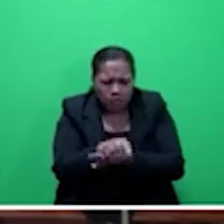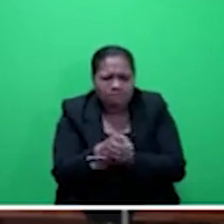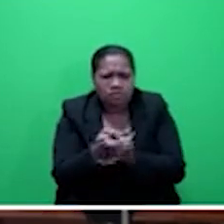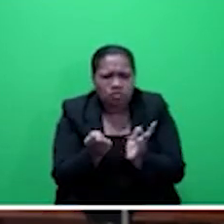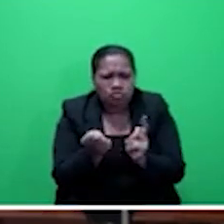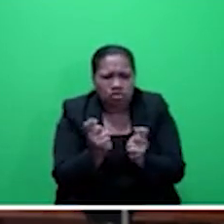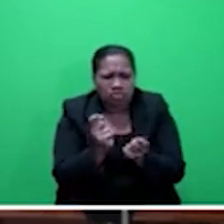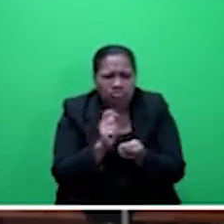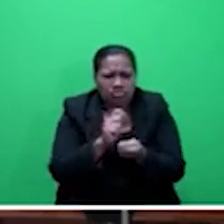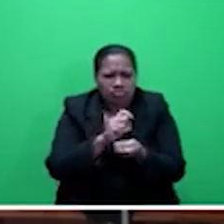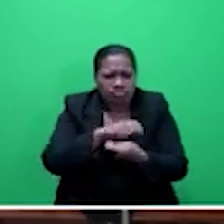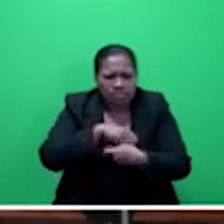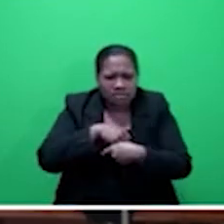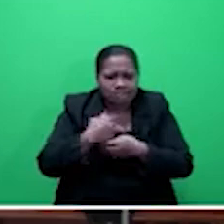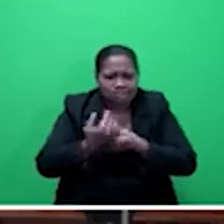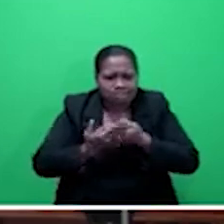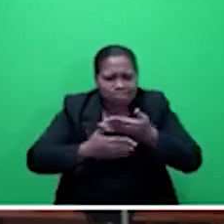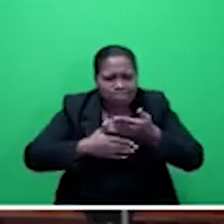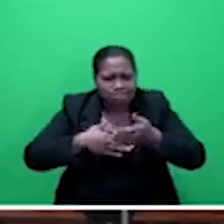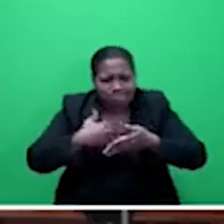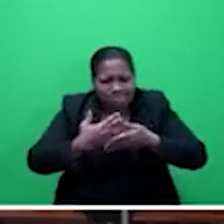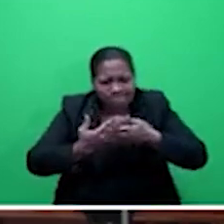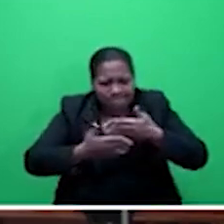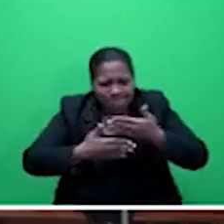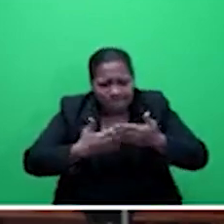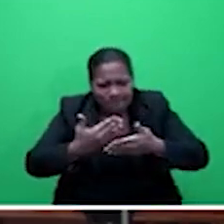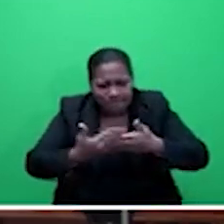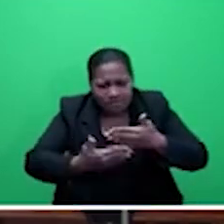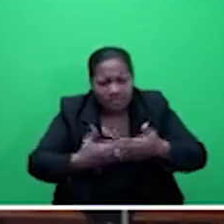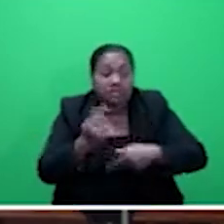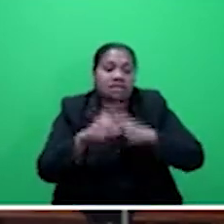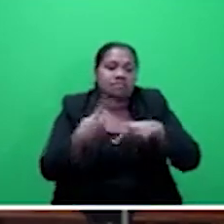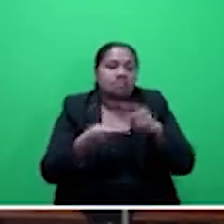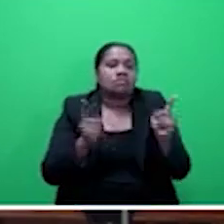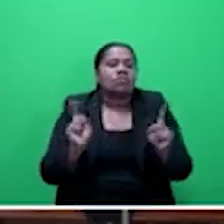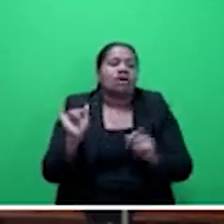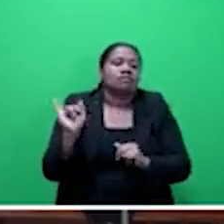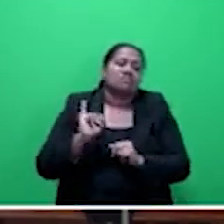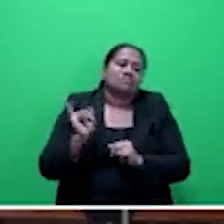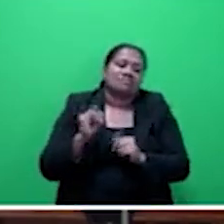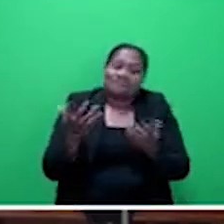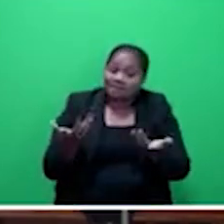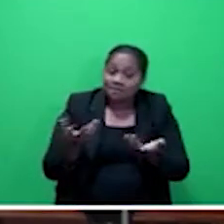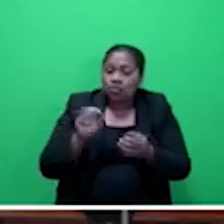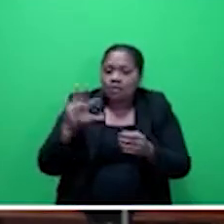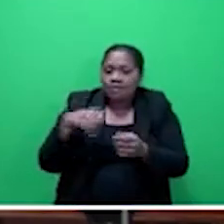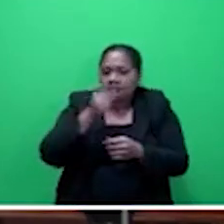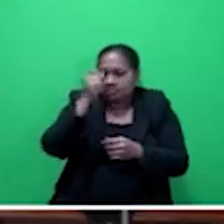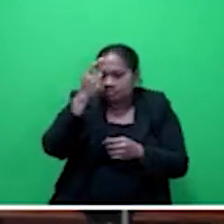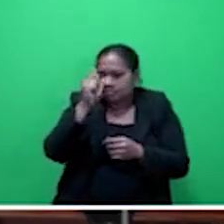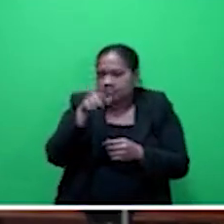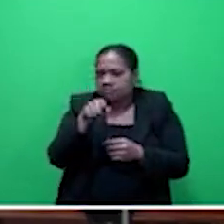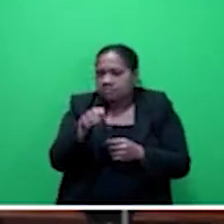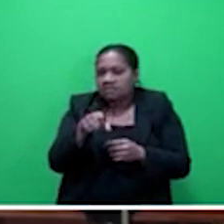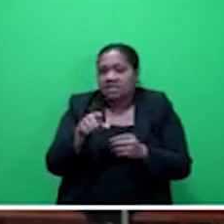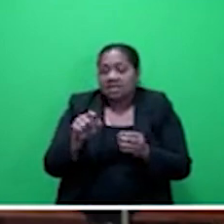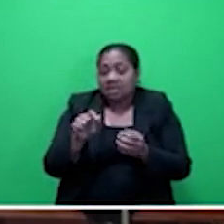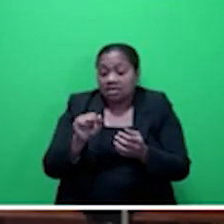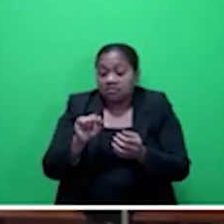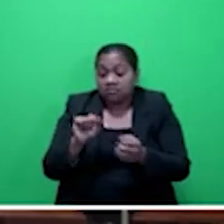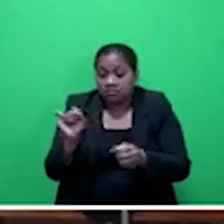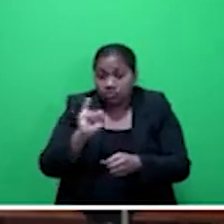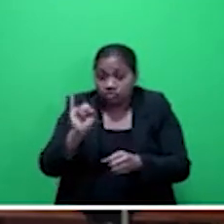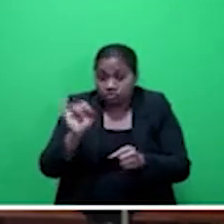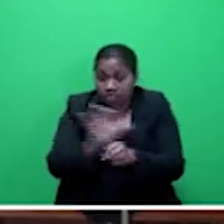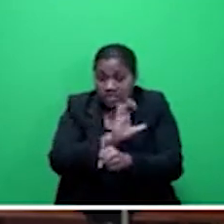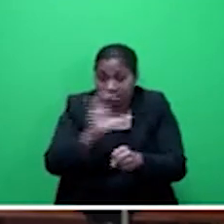paradigm is actually taking place regarding insurance. The bundle insurance themselves. We have to understand, Mr Speaker, sir, that insurance companies, at the end of the